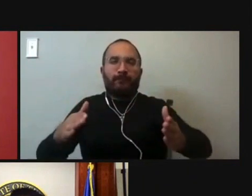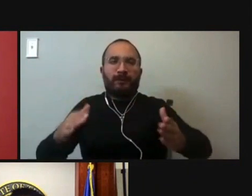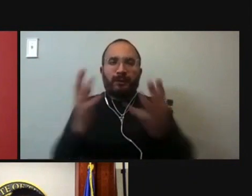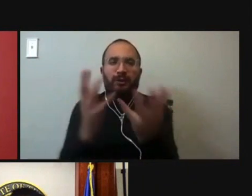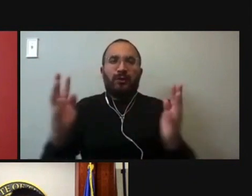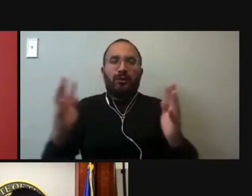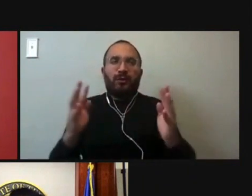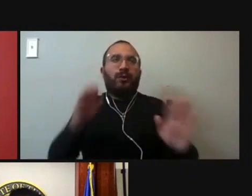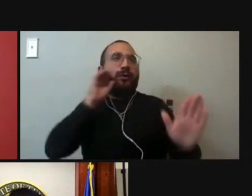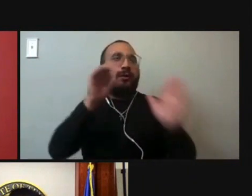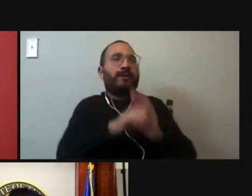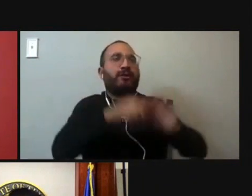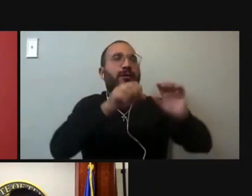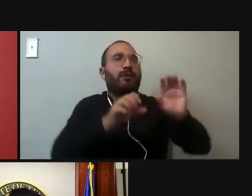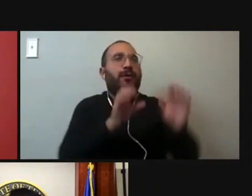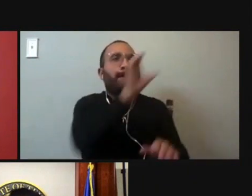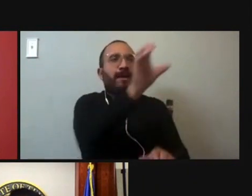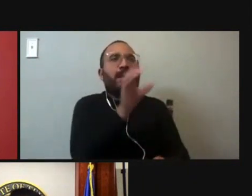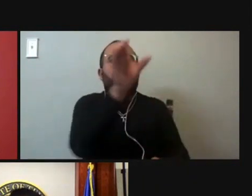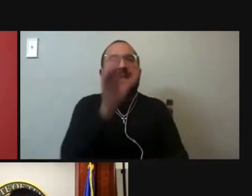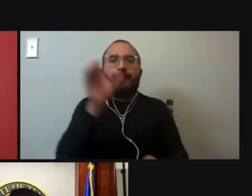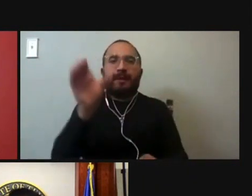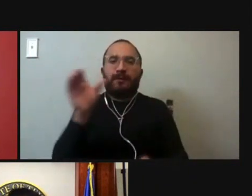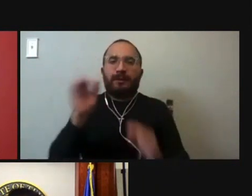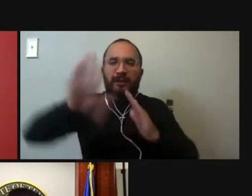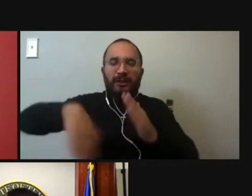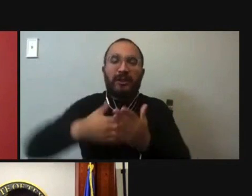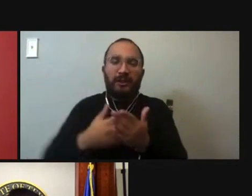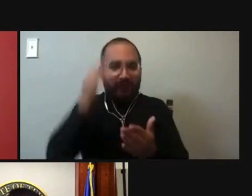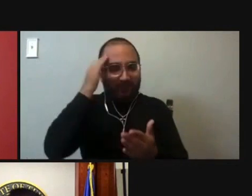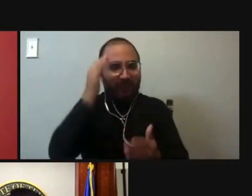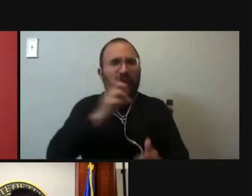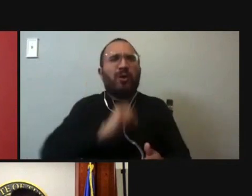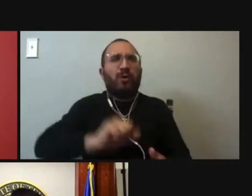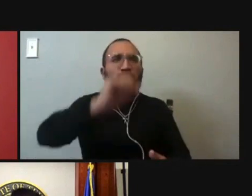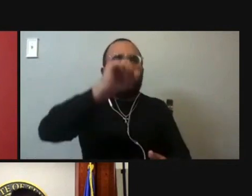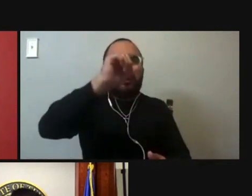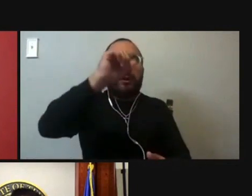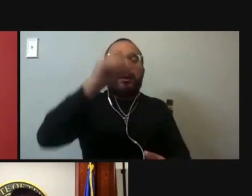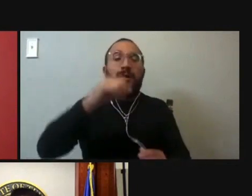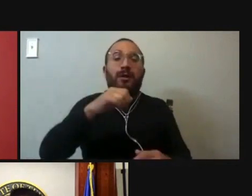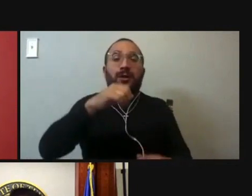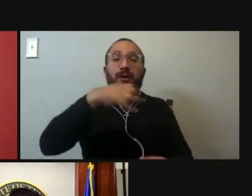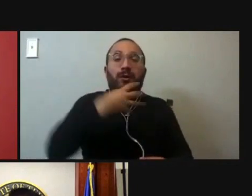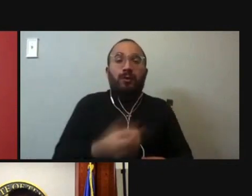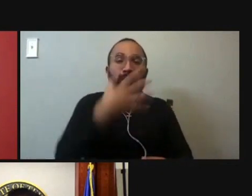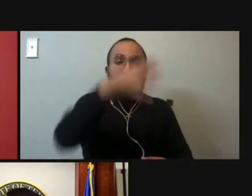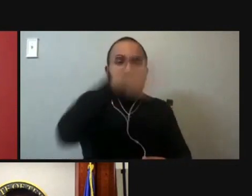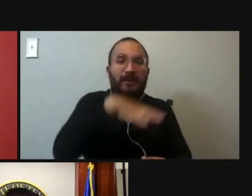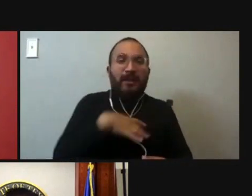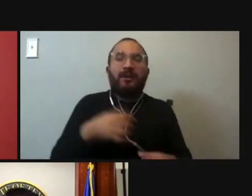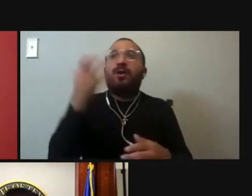on the walls inside my courtroom are all, you know, old white men. They're all black and white. They're in awe when they